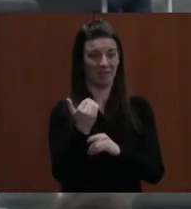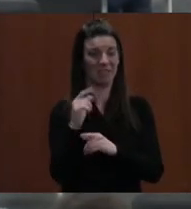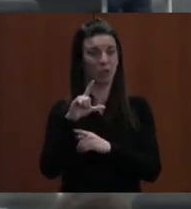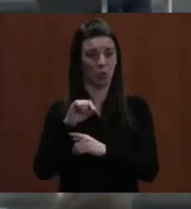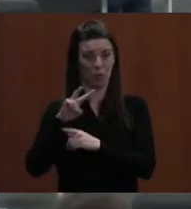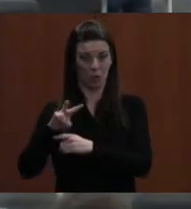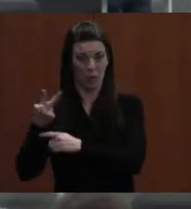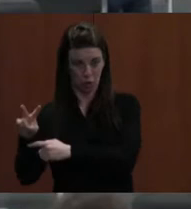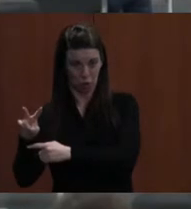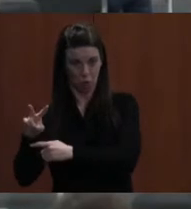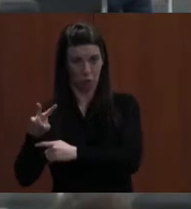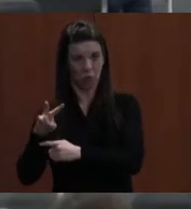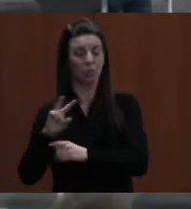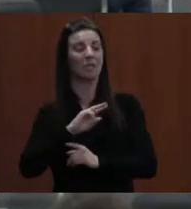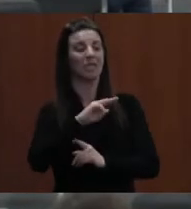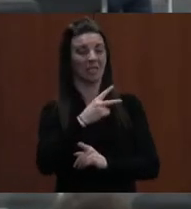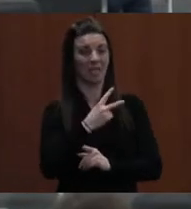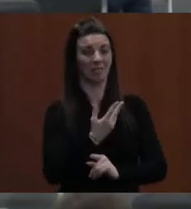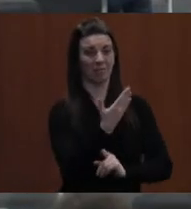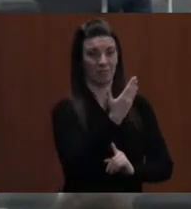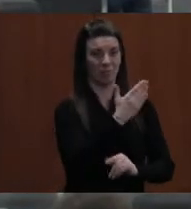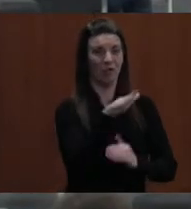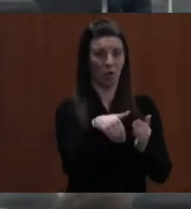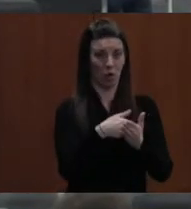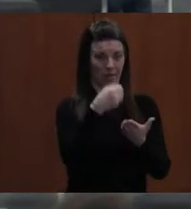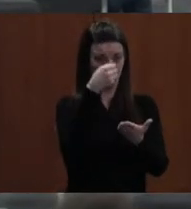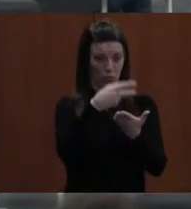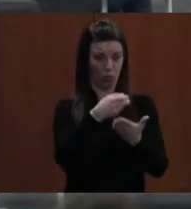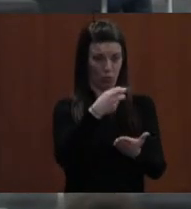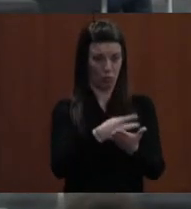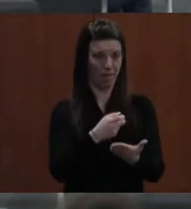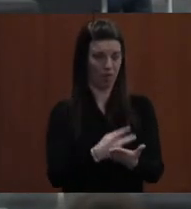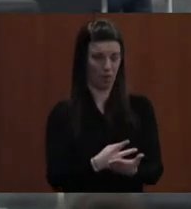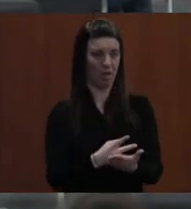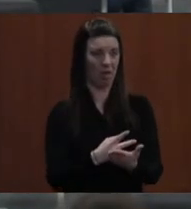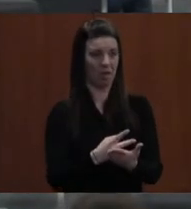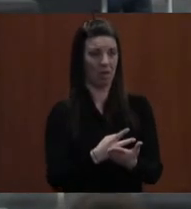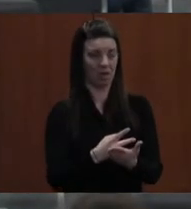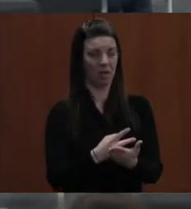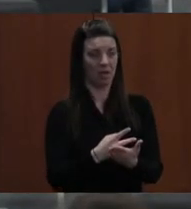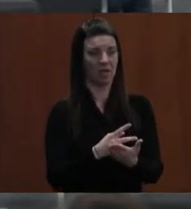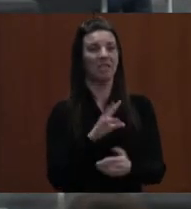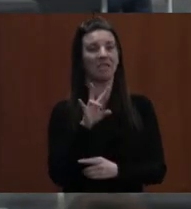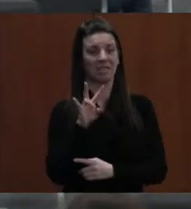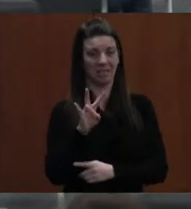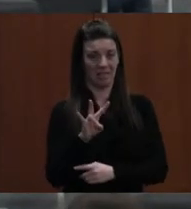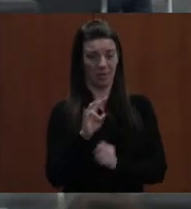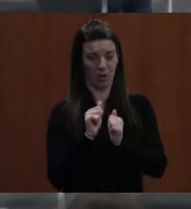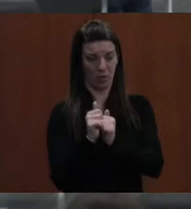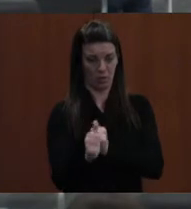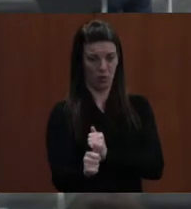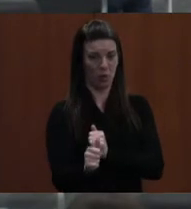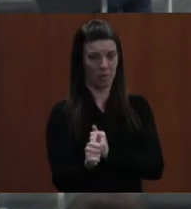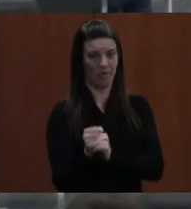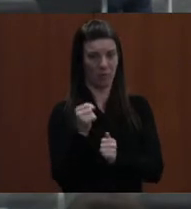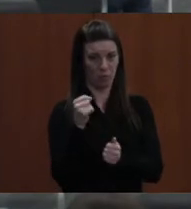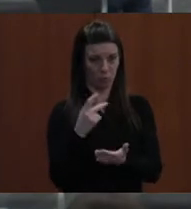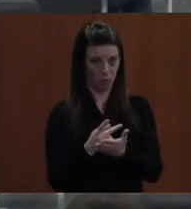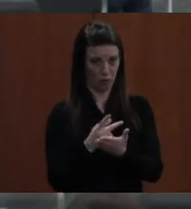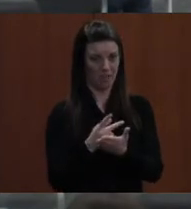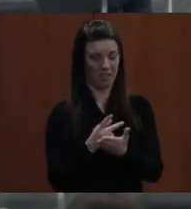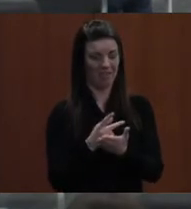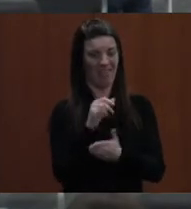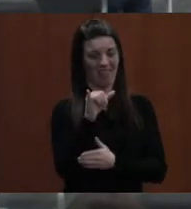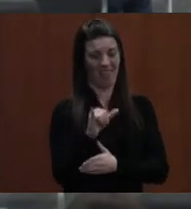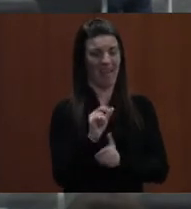second. All those in favor of approval? All right. We have seven affirmatives, so we have approval of that set of